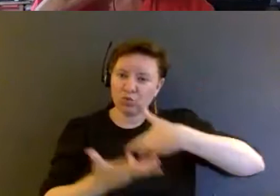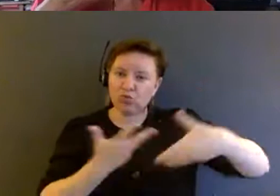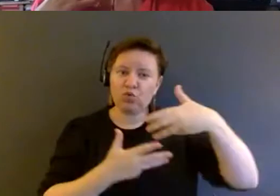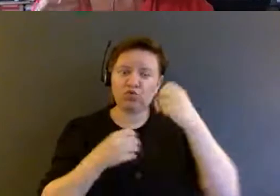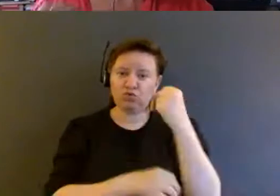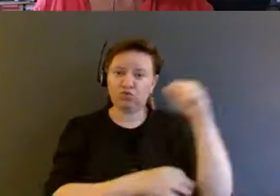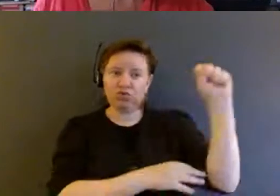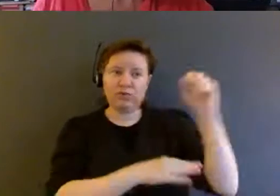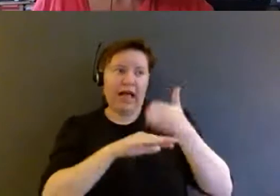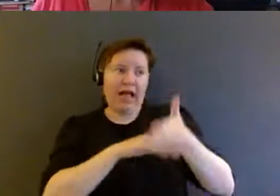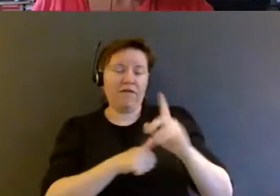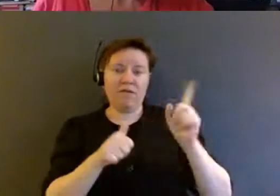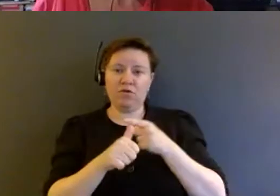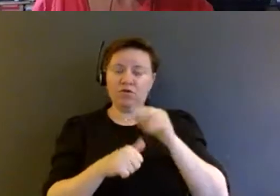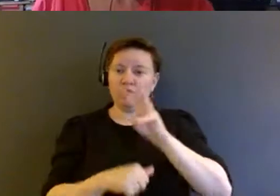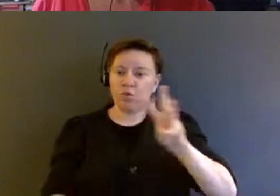period,